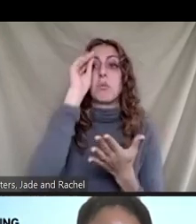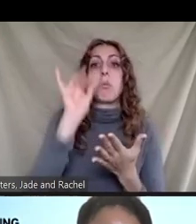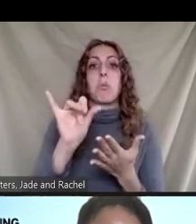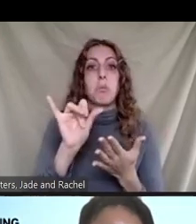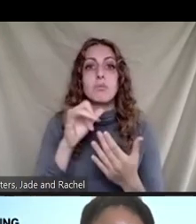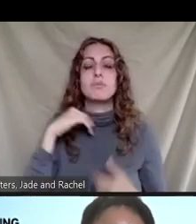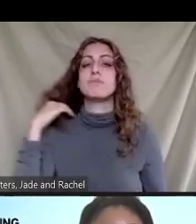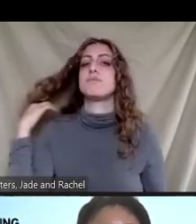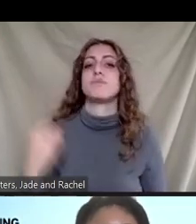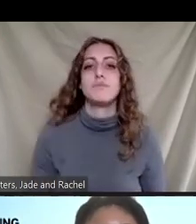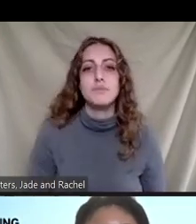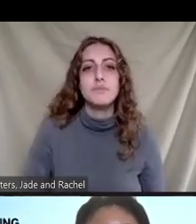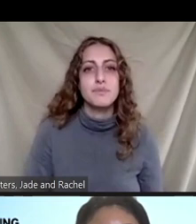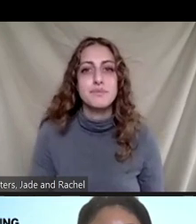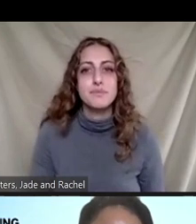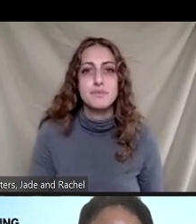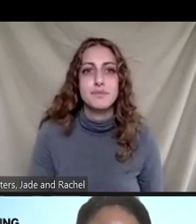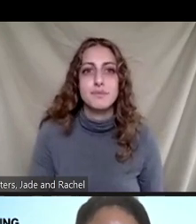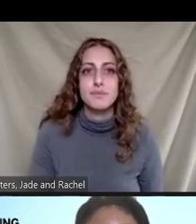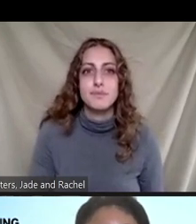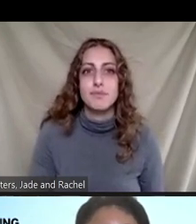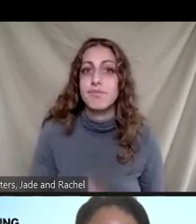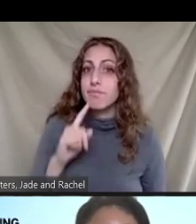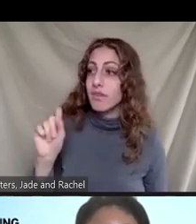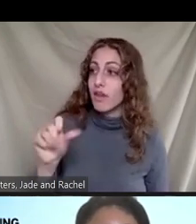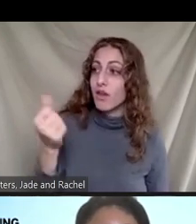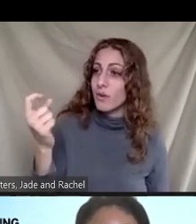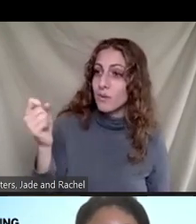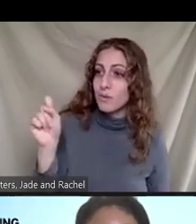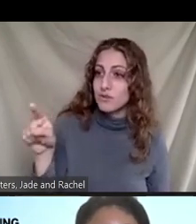Thank you. Dr. Trotson, another question?